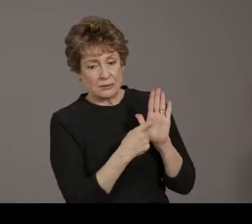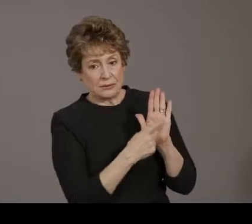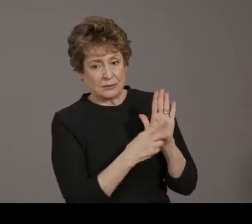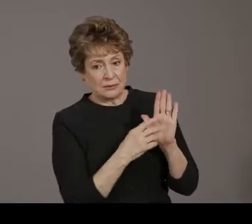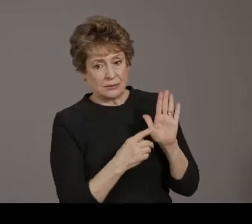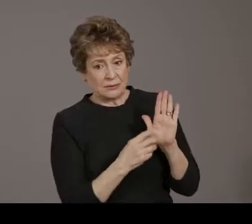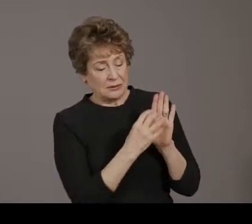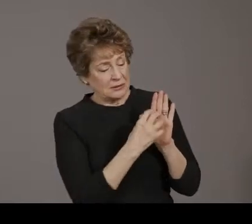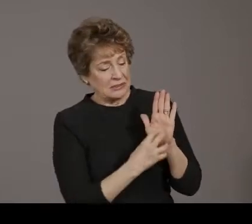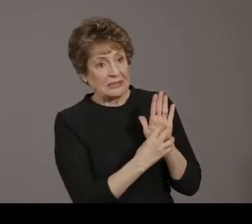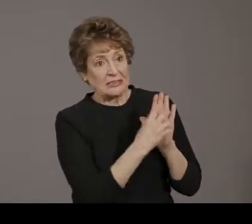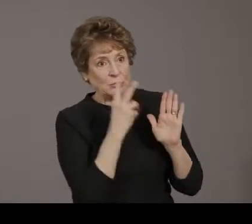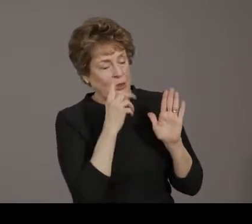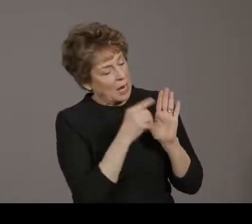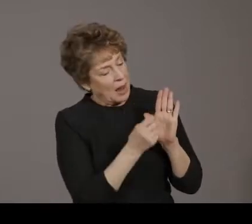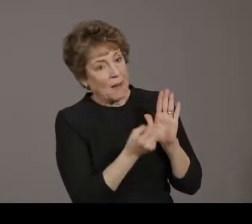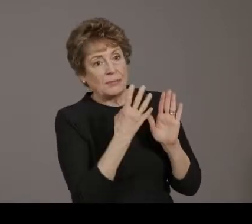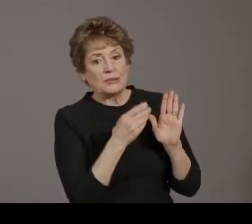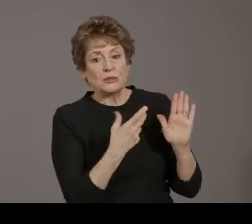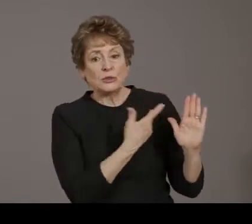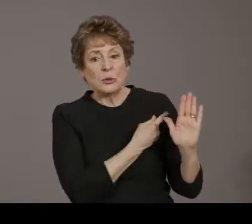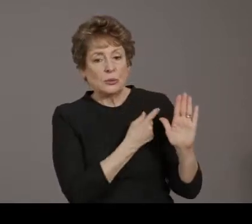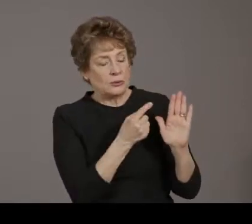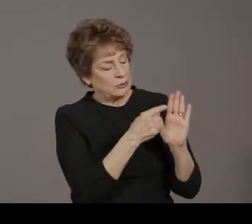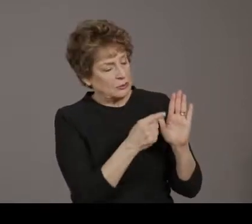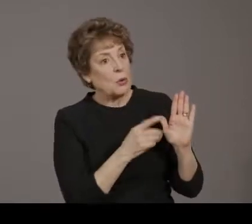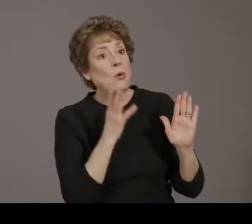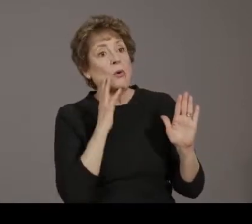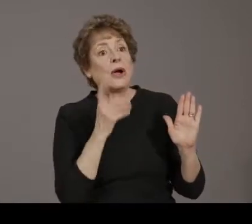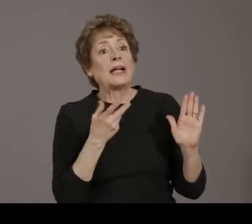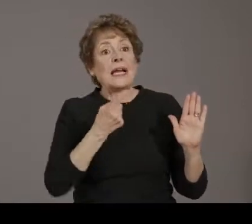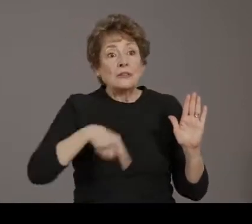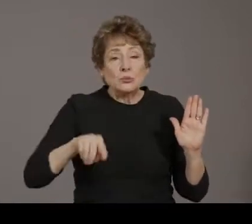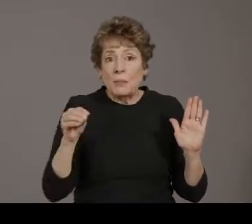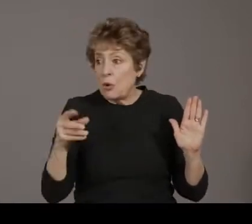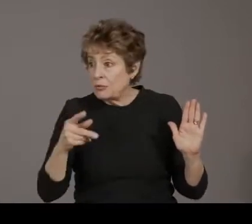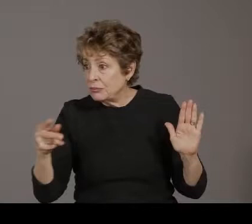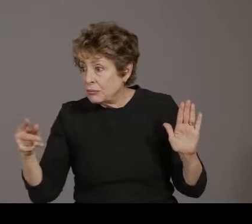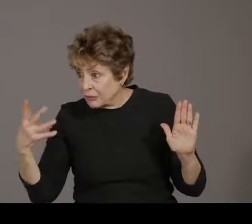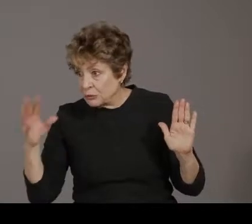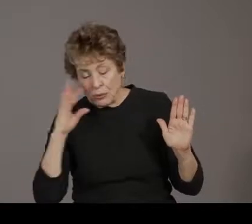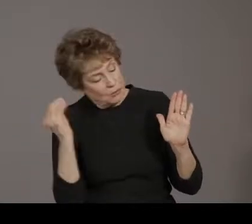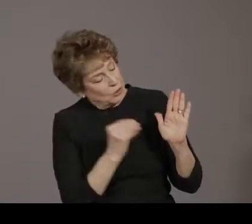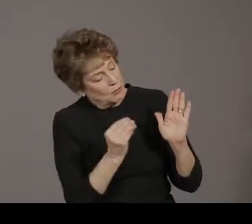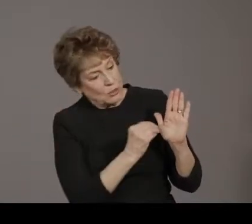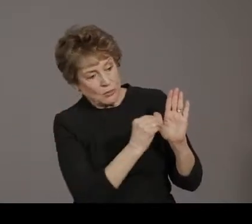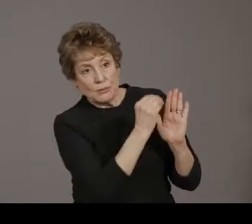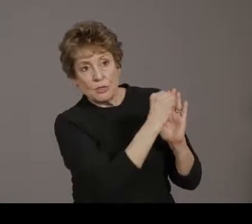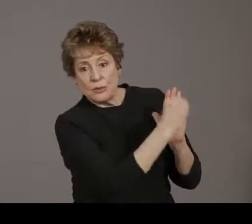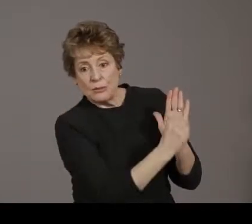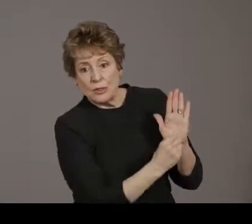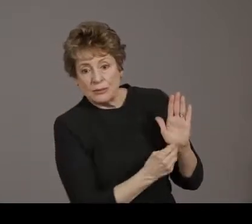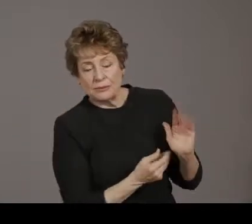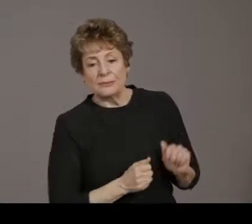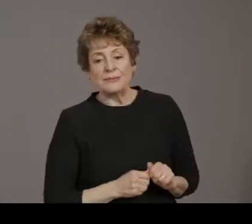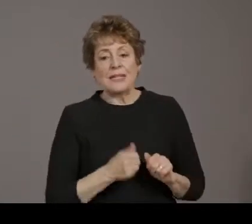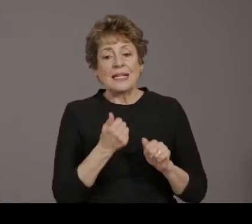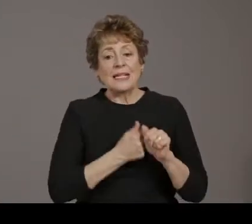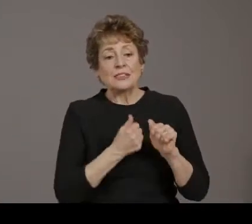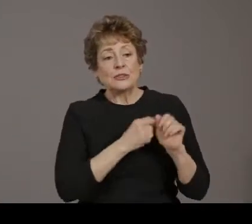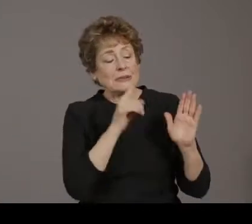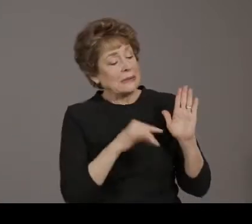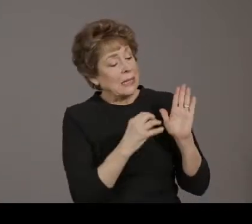early next week Tuesday or Wednesday to add data that will allow people to visualize the percent of population